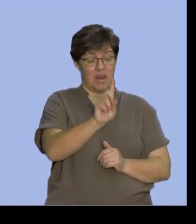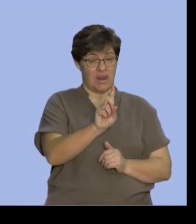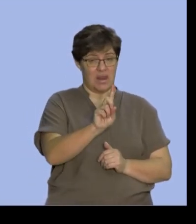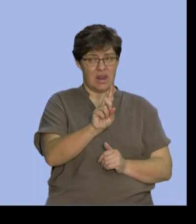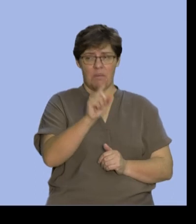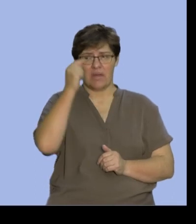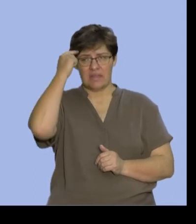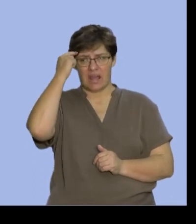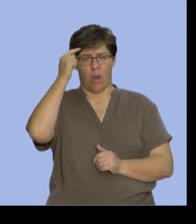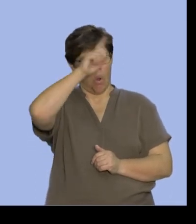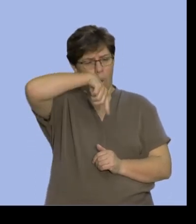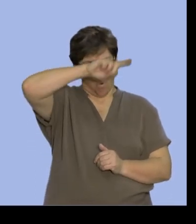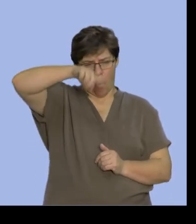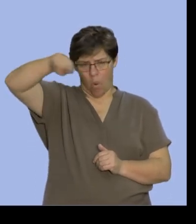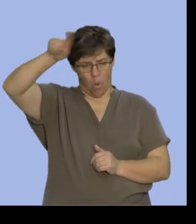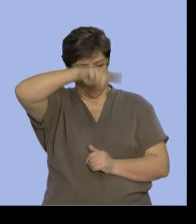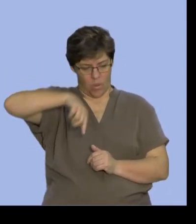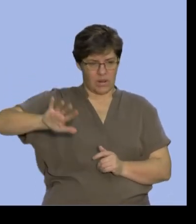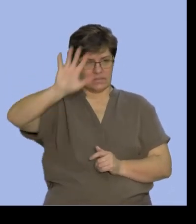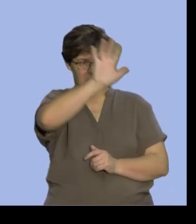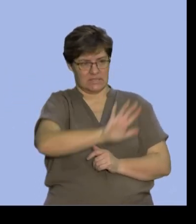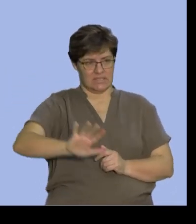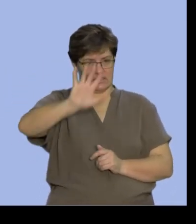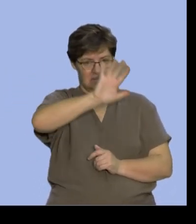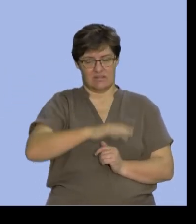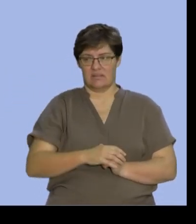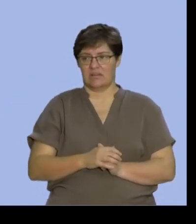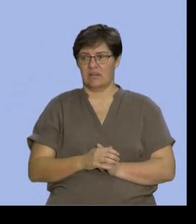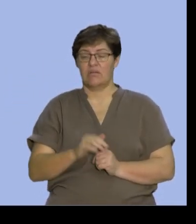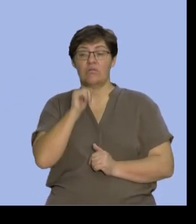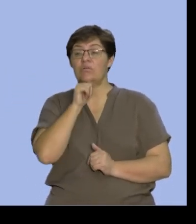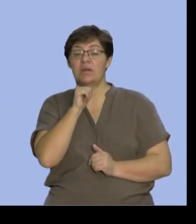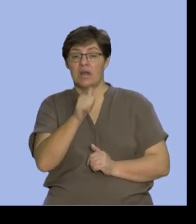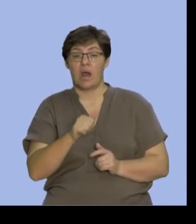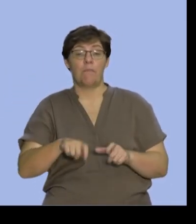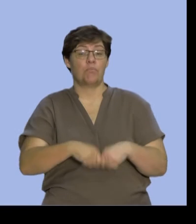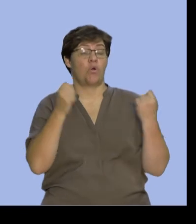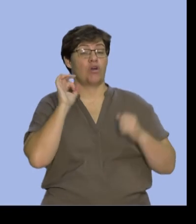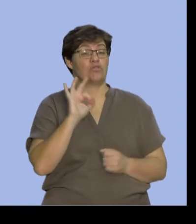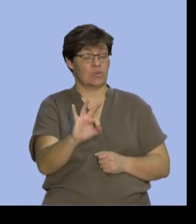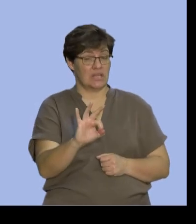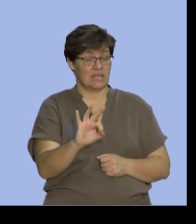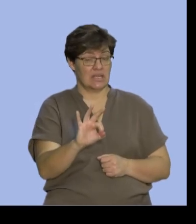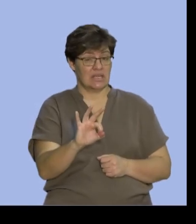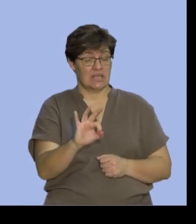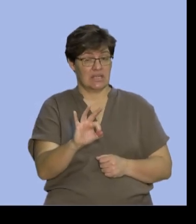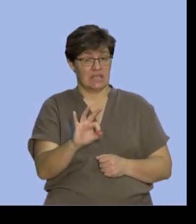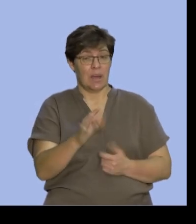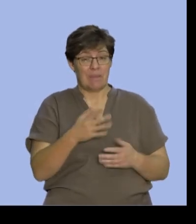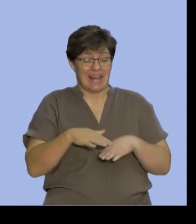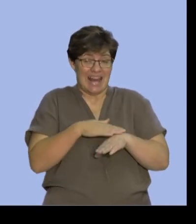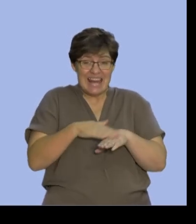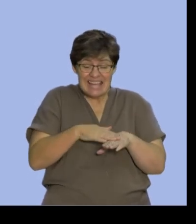all of the space because even though you've broken three you've broken at least one.